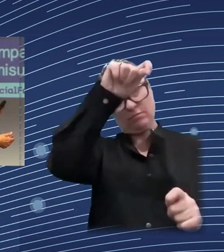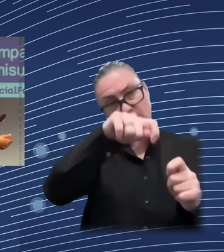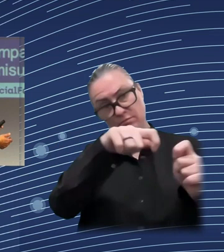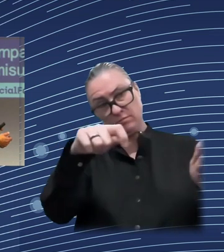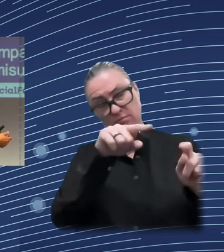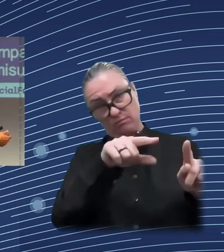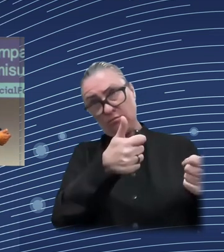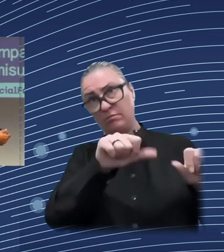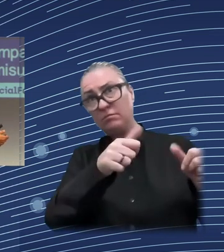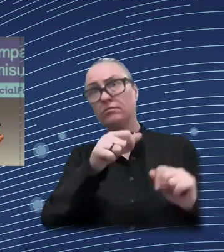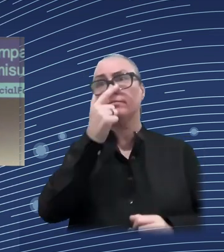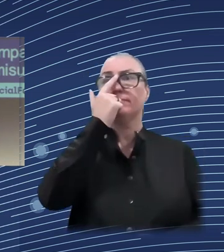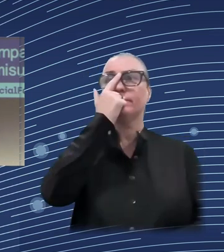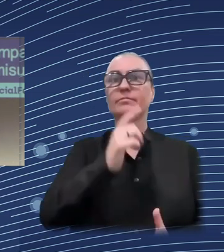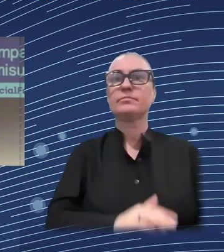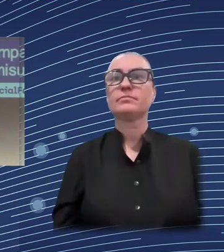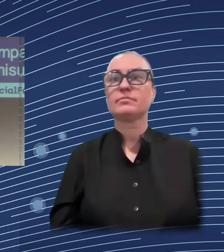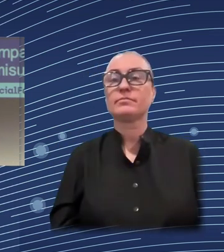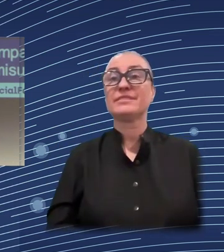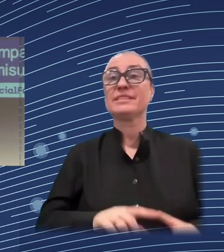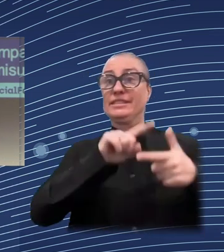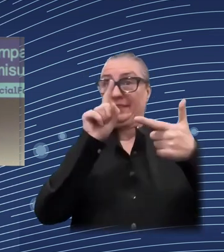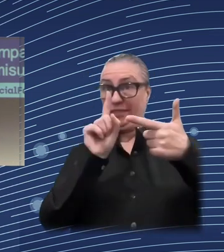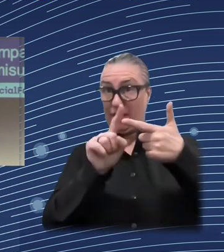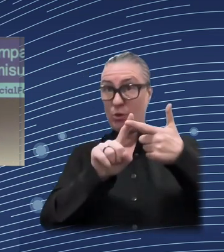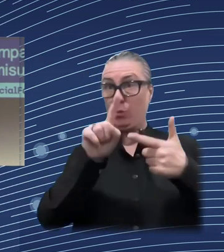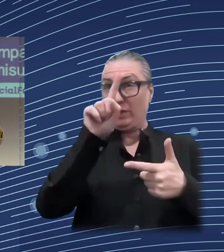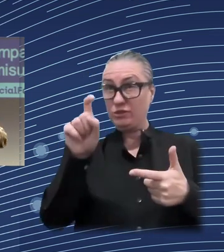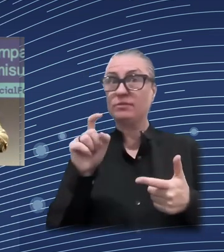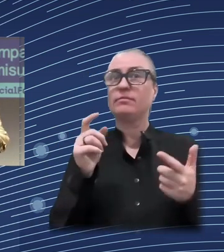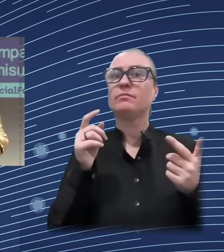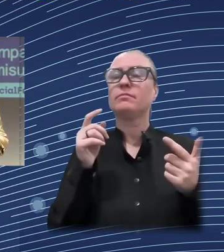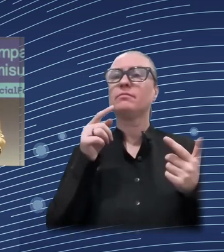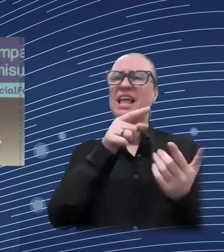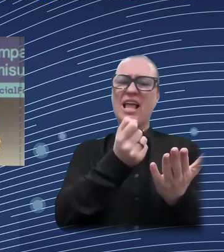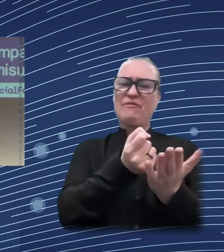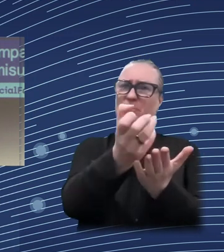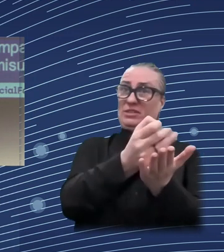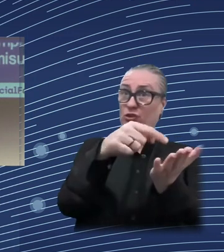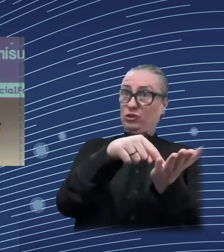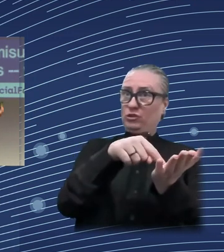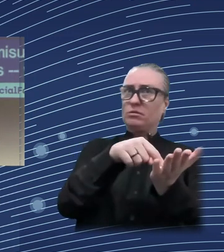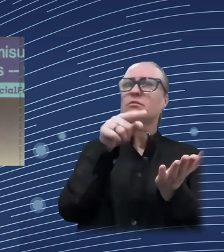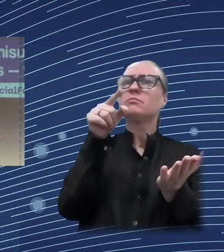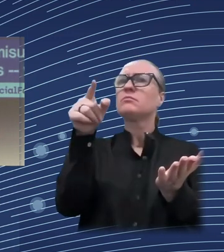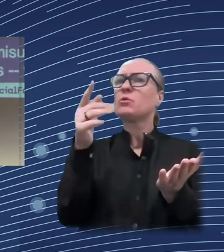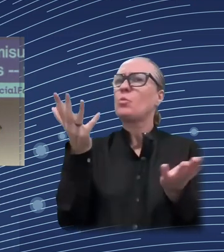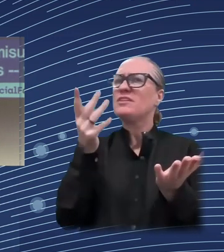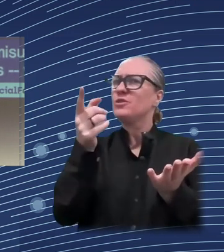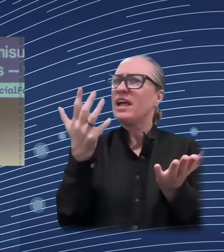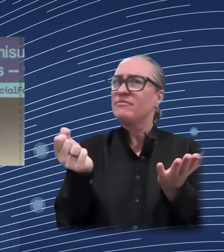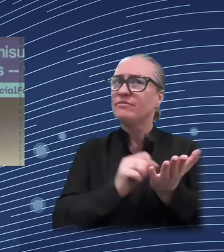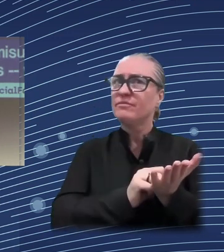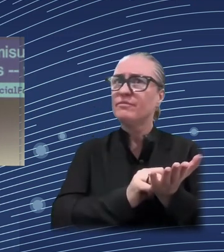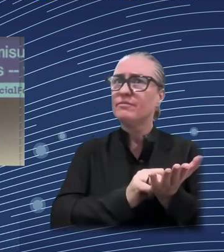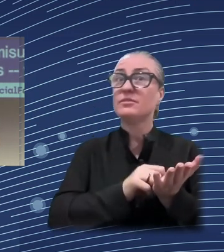Yeah. Okay. So first is why really once, once having said that, why would really care